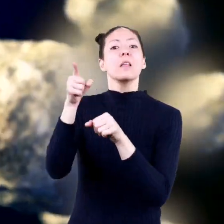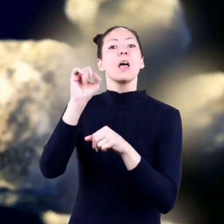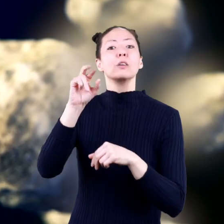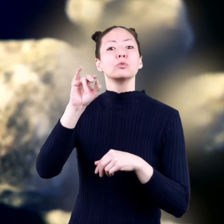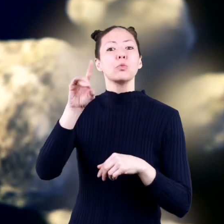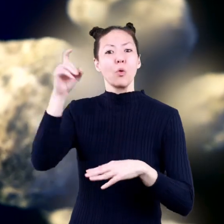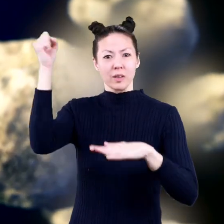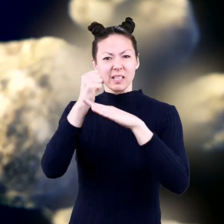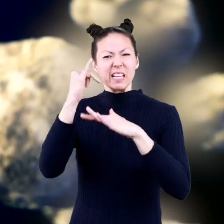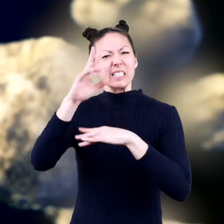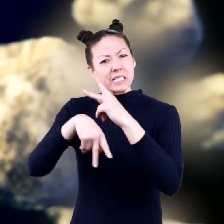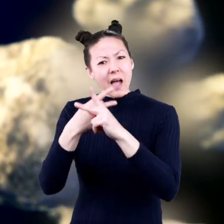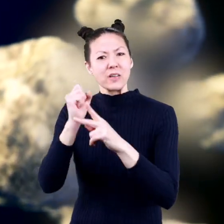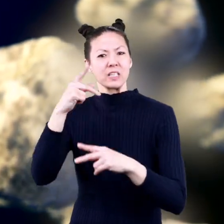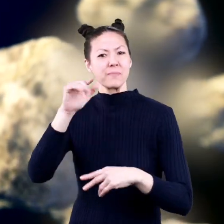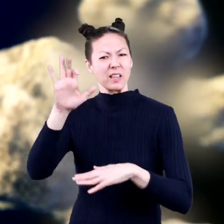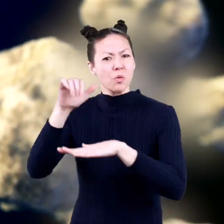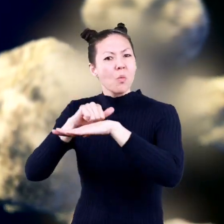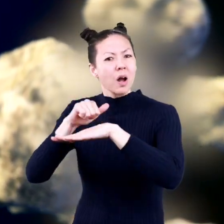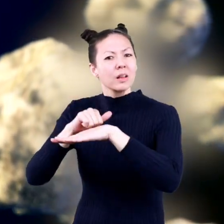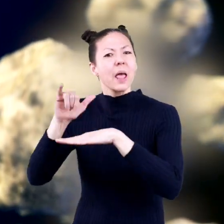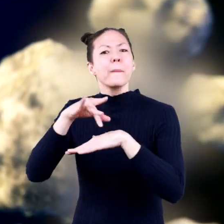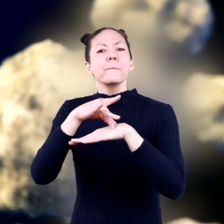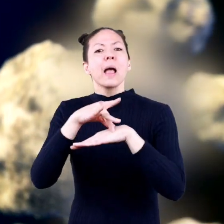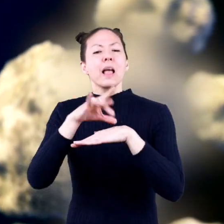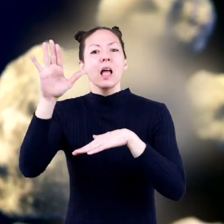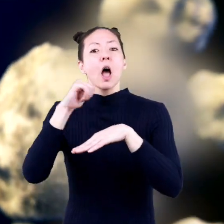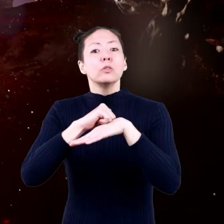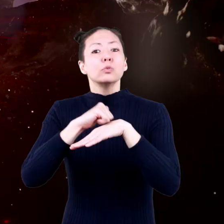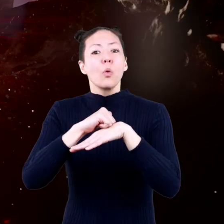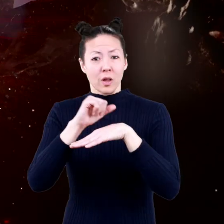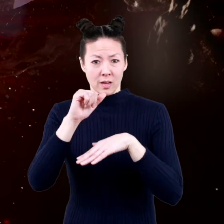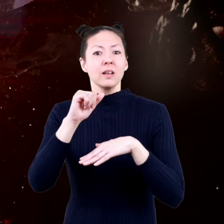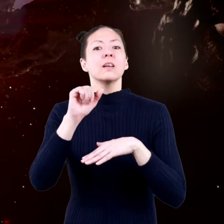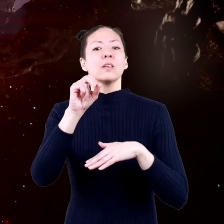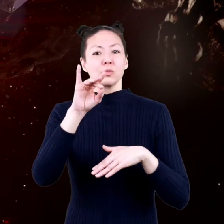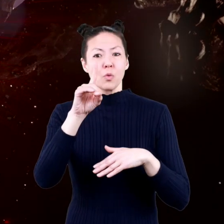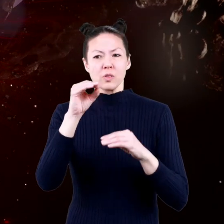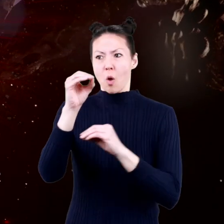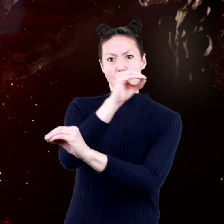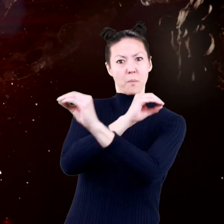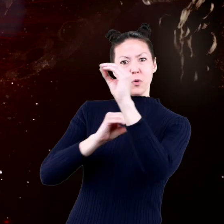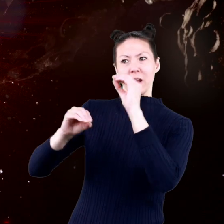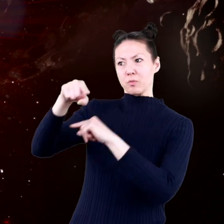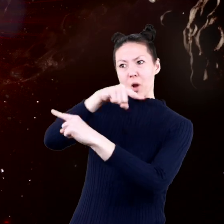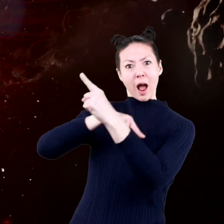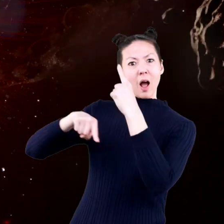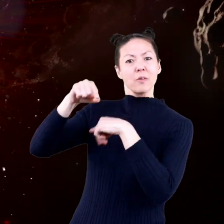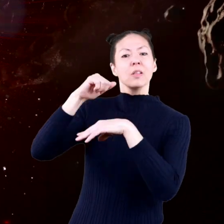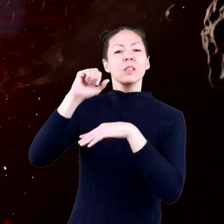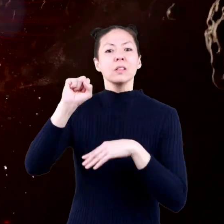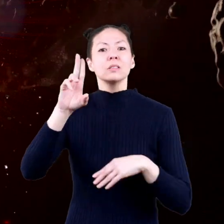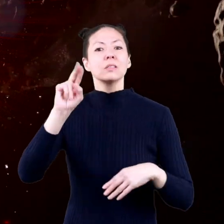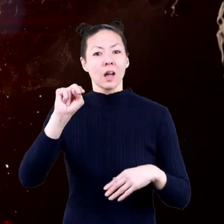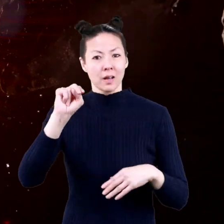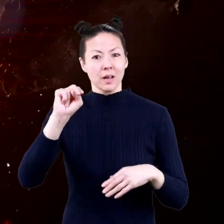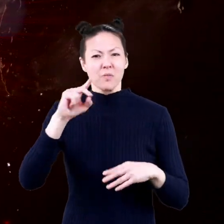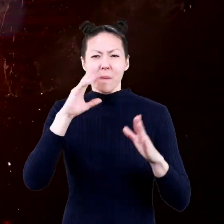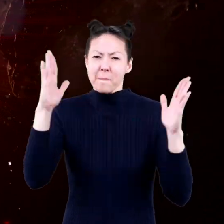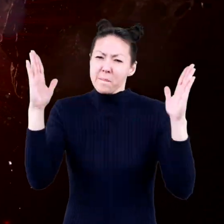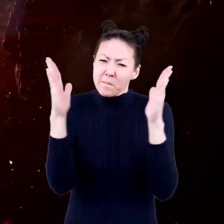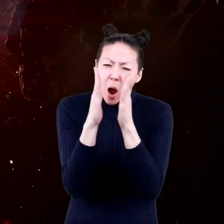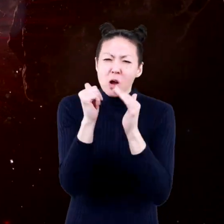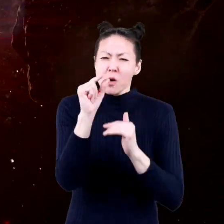asteroid is a type of space rock. Like planets, asteroids also orbit the sun, but they are much